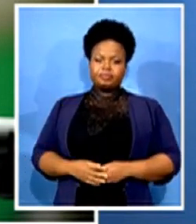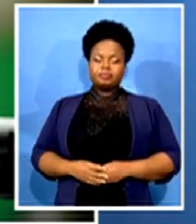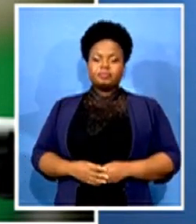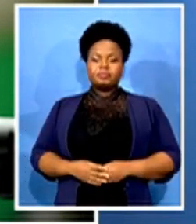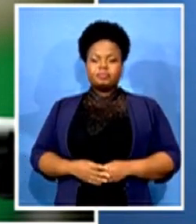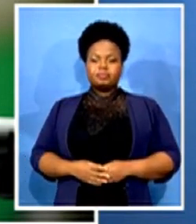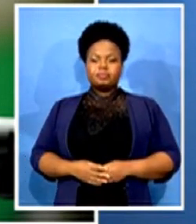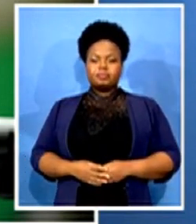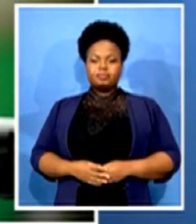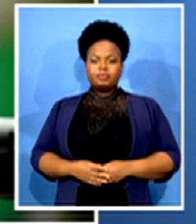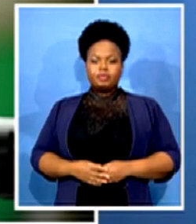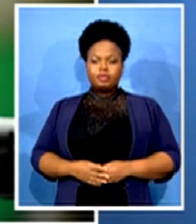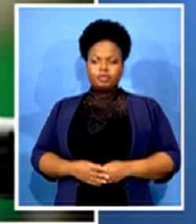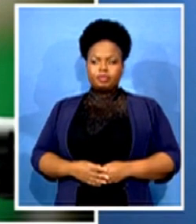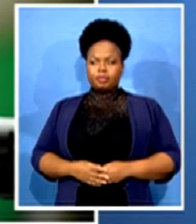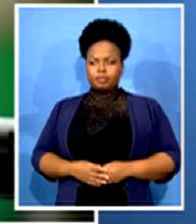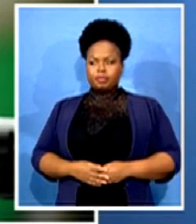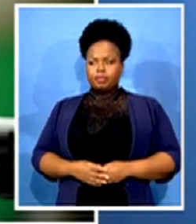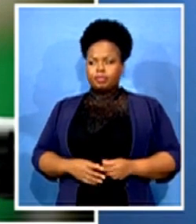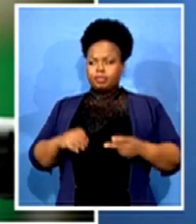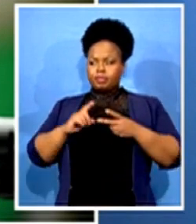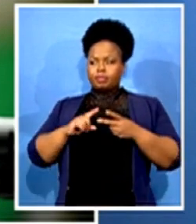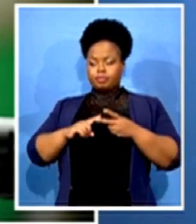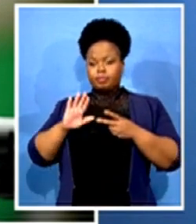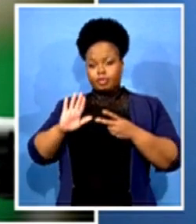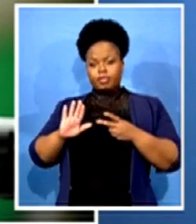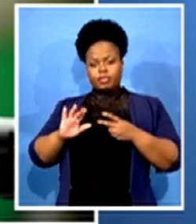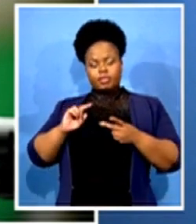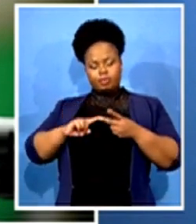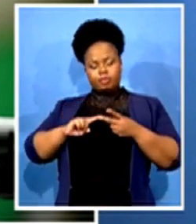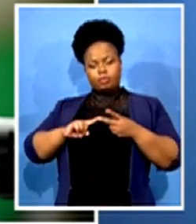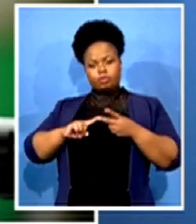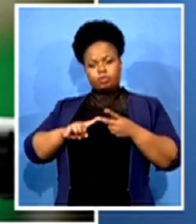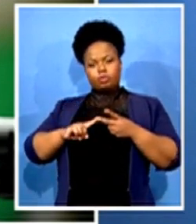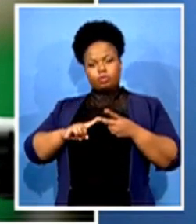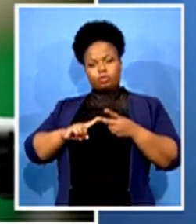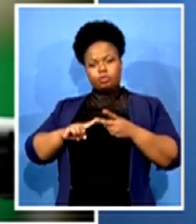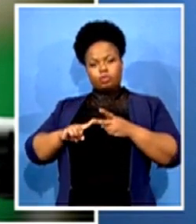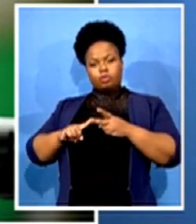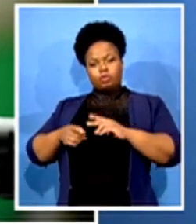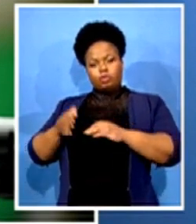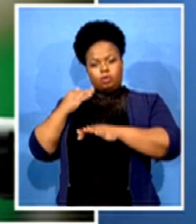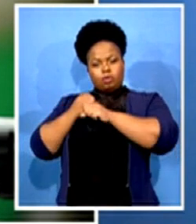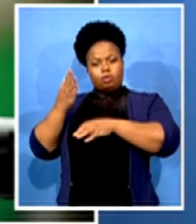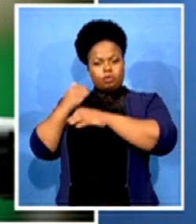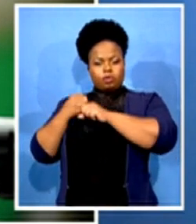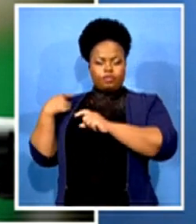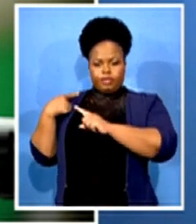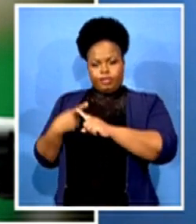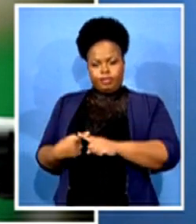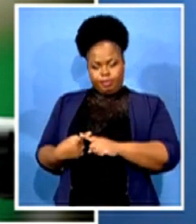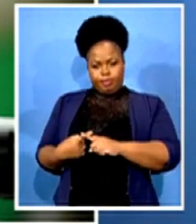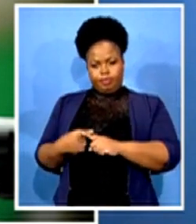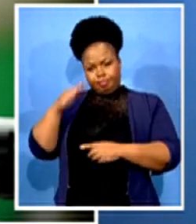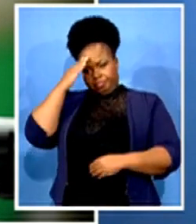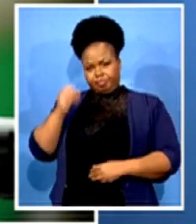him for many years. He played a major role in the transformation of